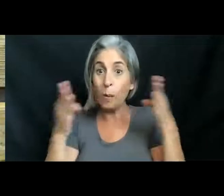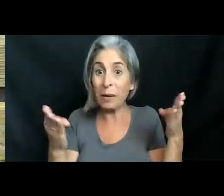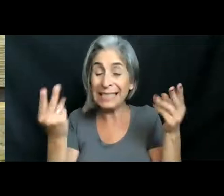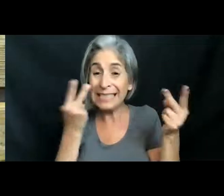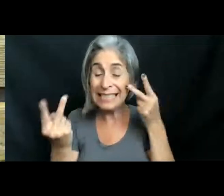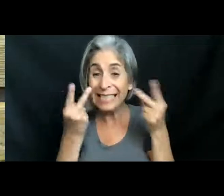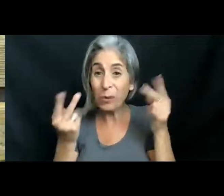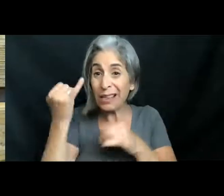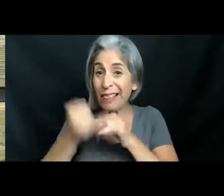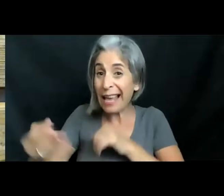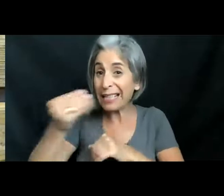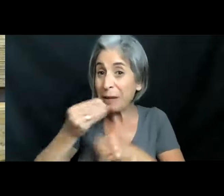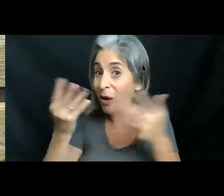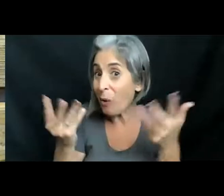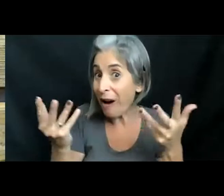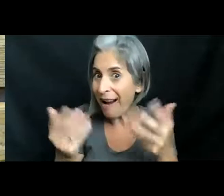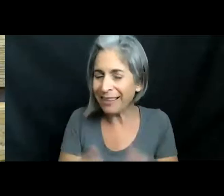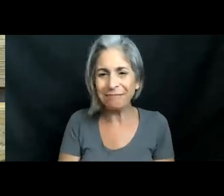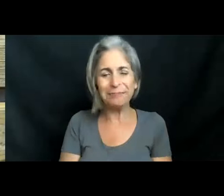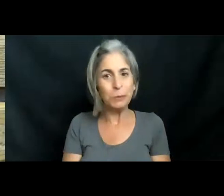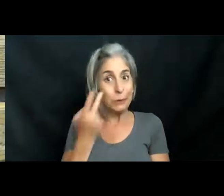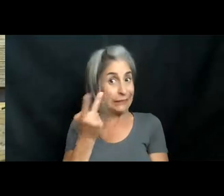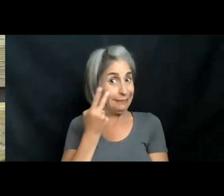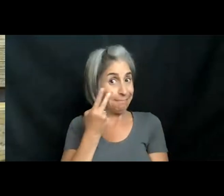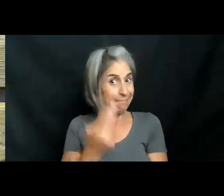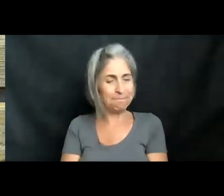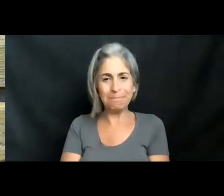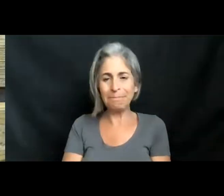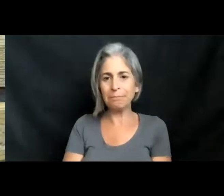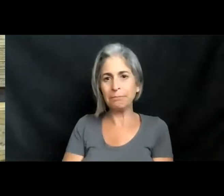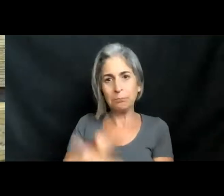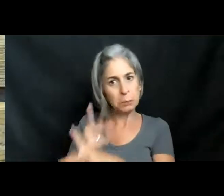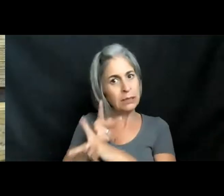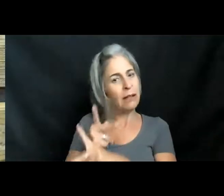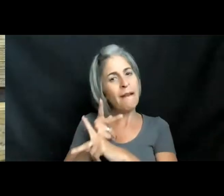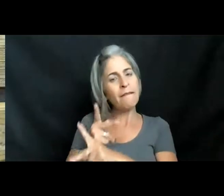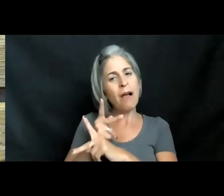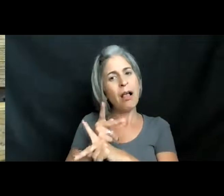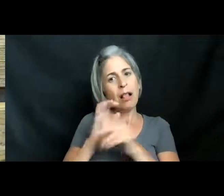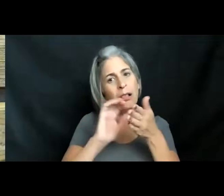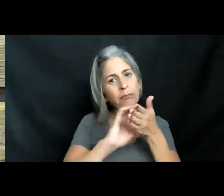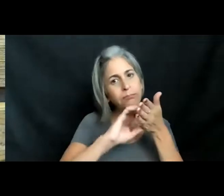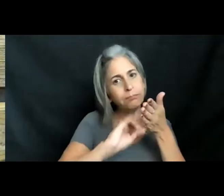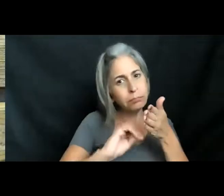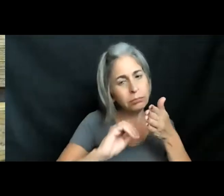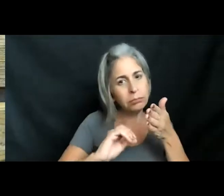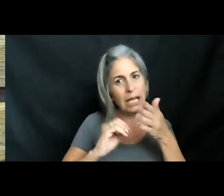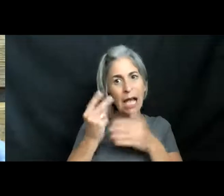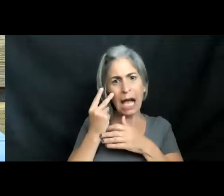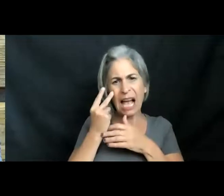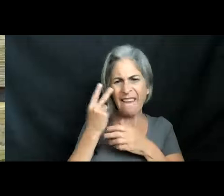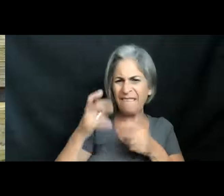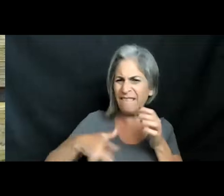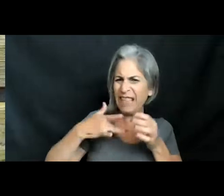see what his last meal was. So again, very carefully pulling away from what's ever in there. Oh, I do feel something